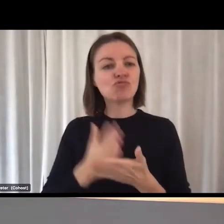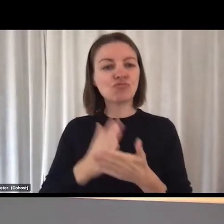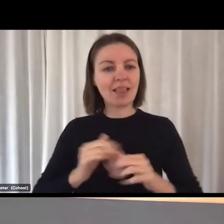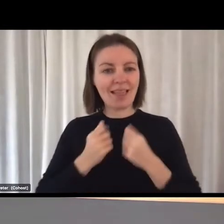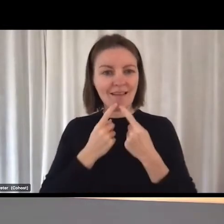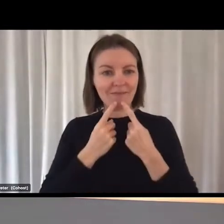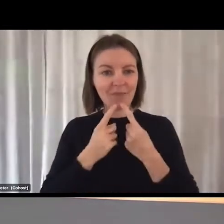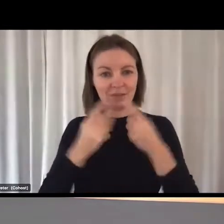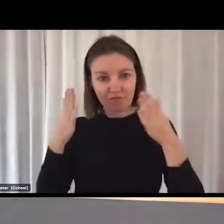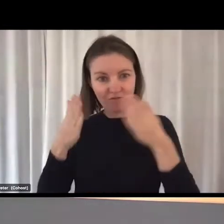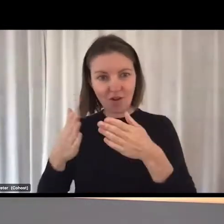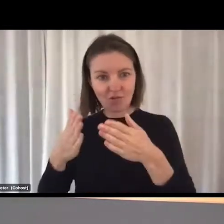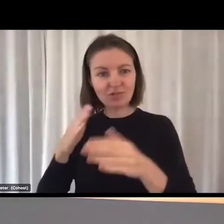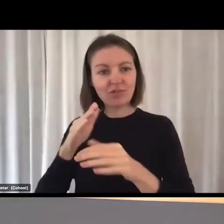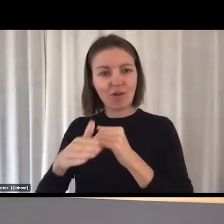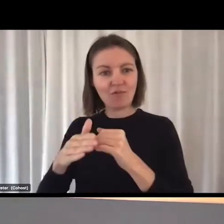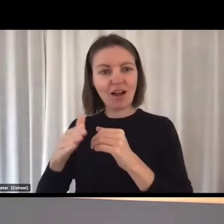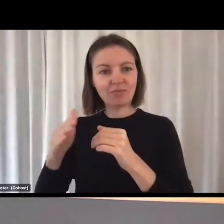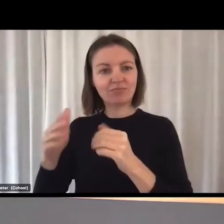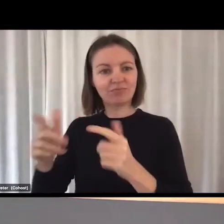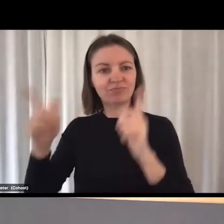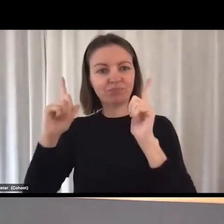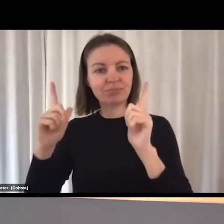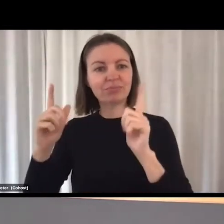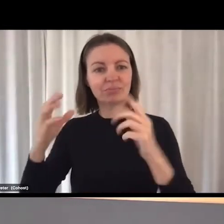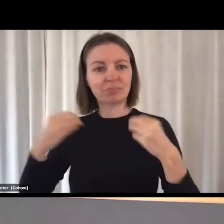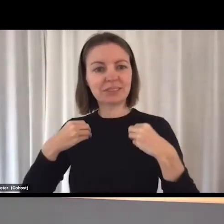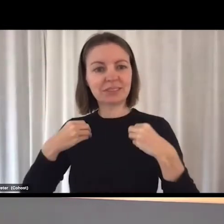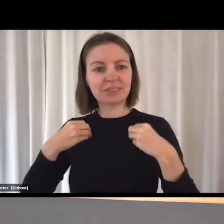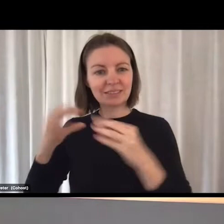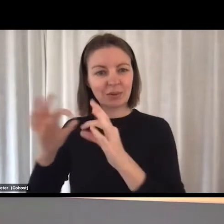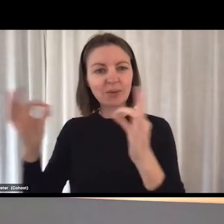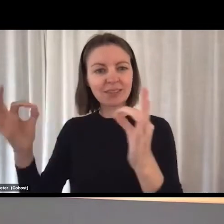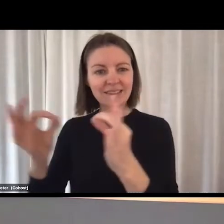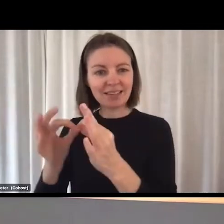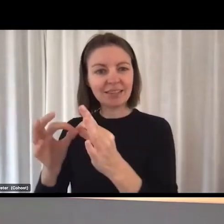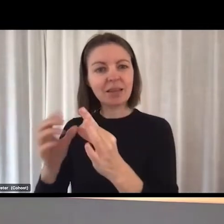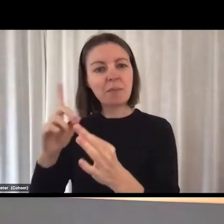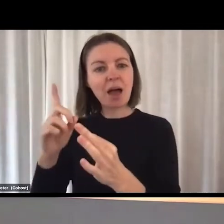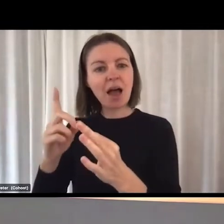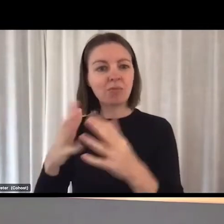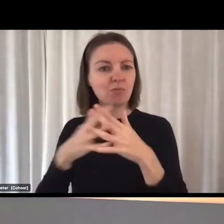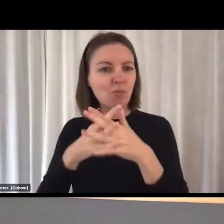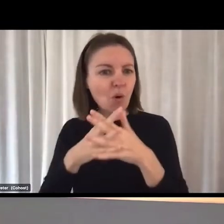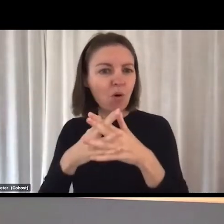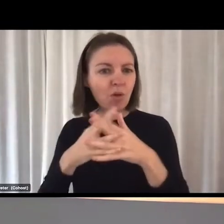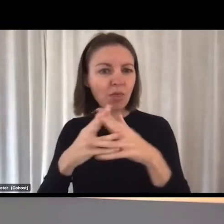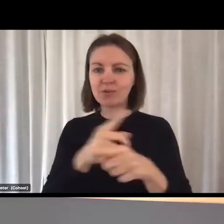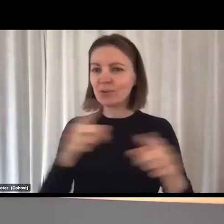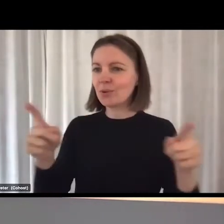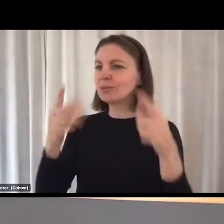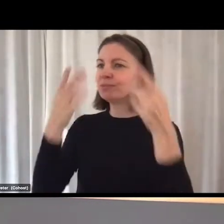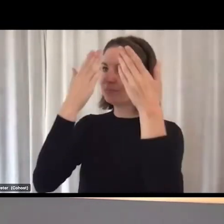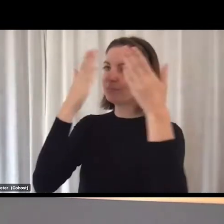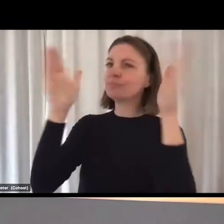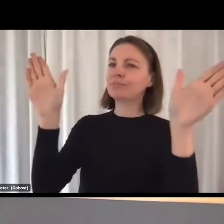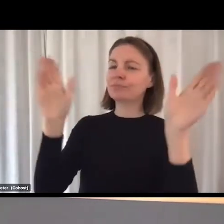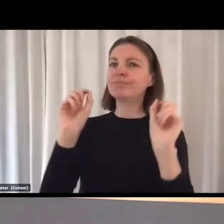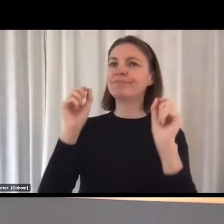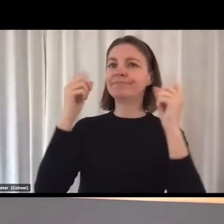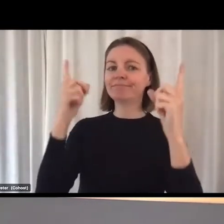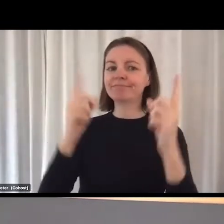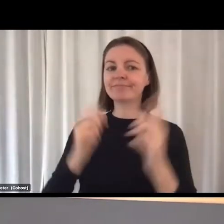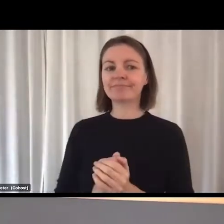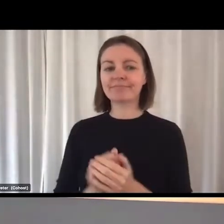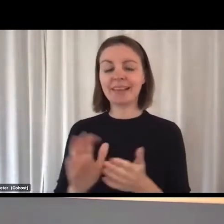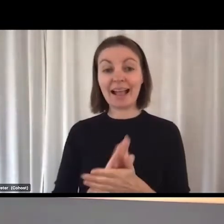useful for other stakeholders attending today, just to have a broad awareness. I'm more than happy to take Q&As at the end of this